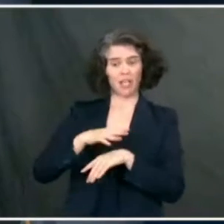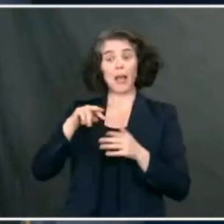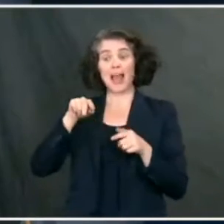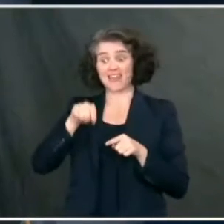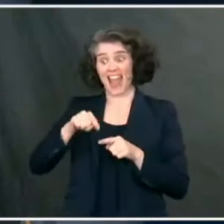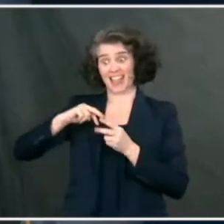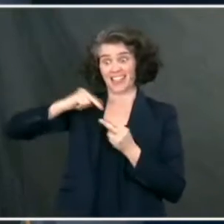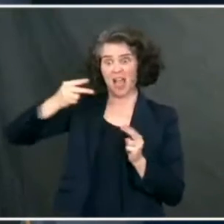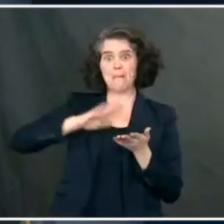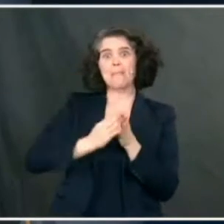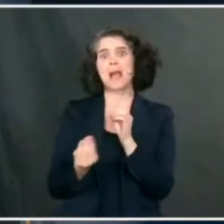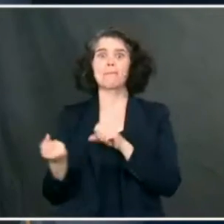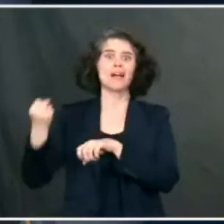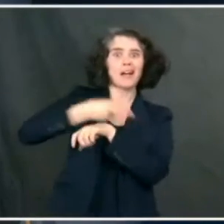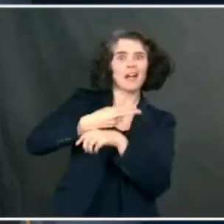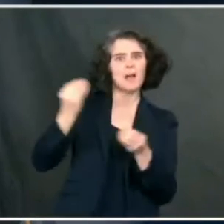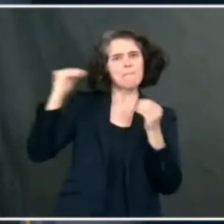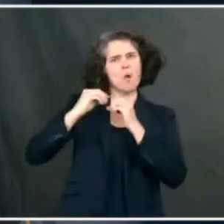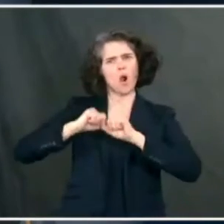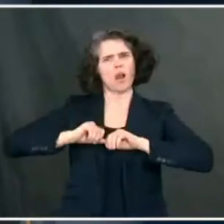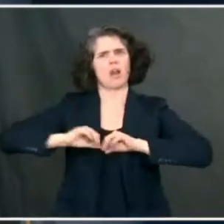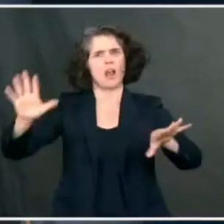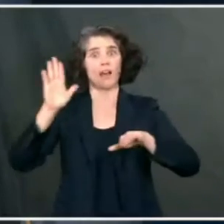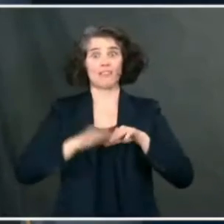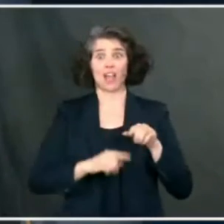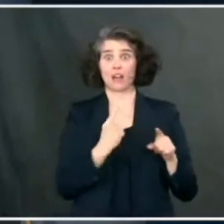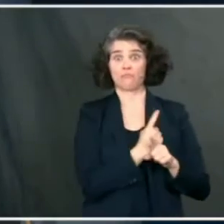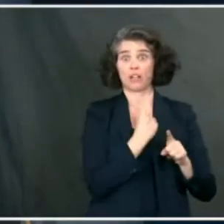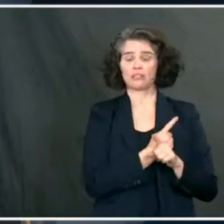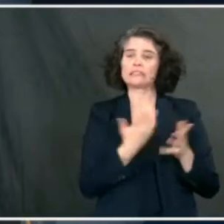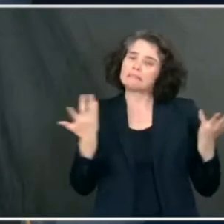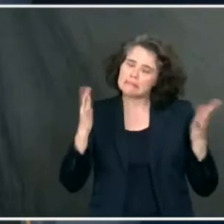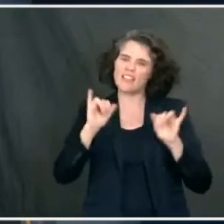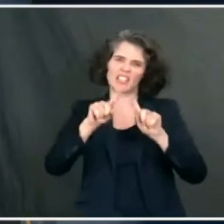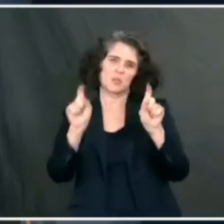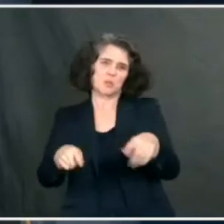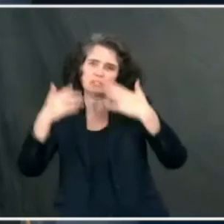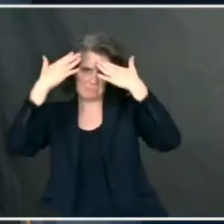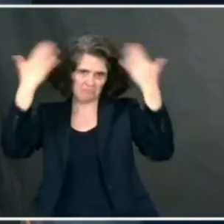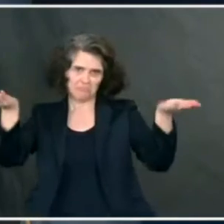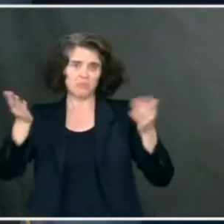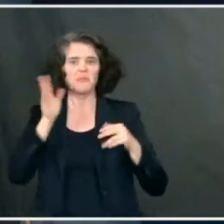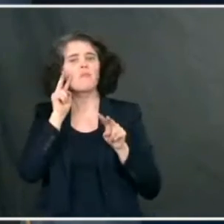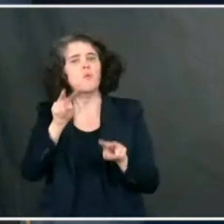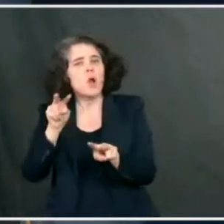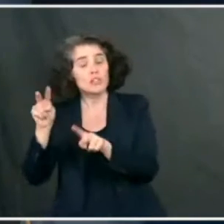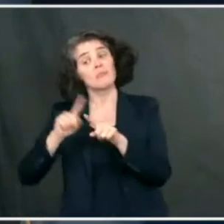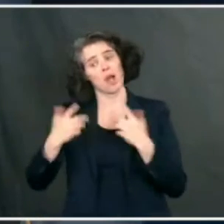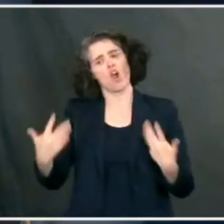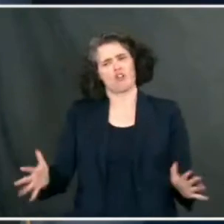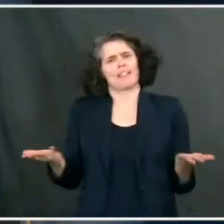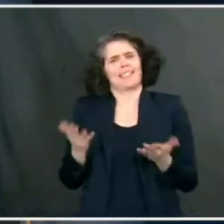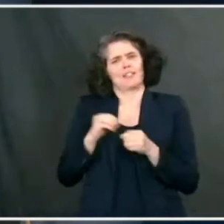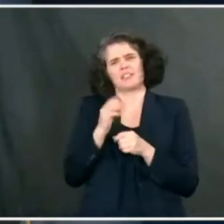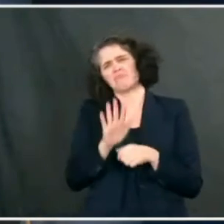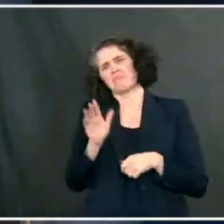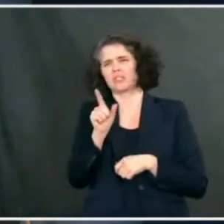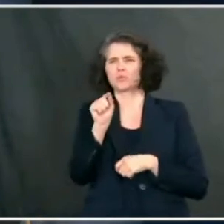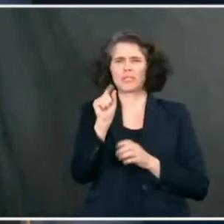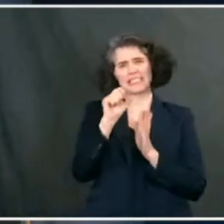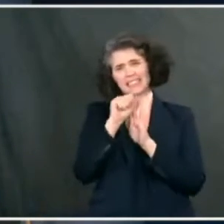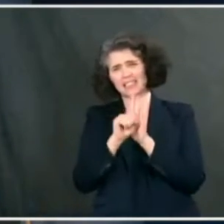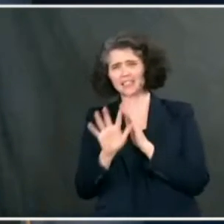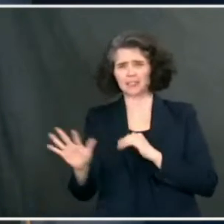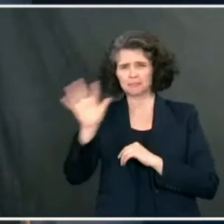strain? But it is here, for sure. Yeah. Dr. Karpy, just a follow-up on